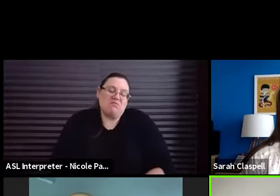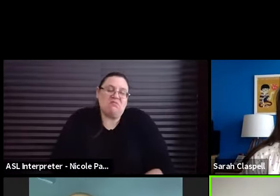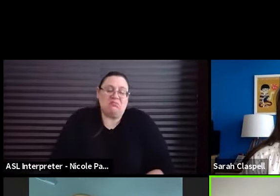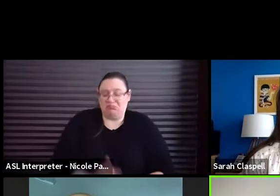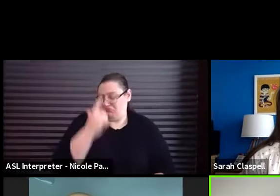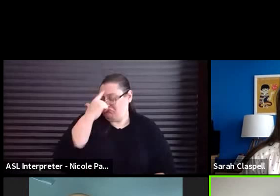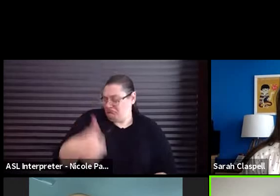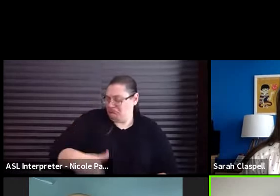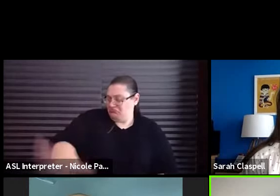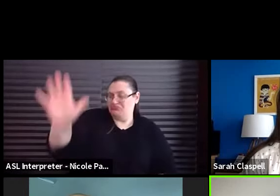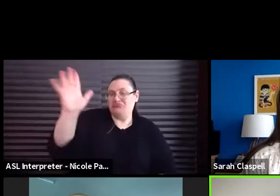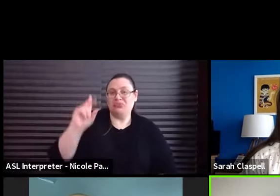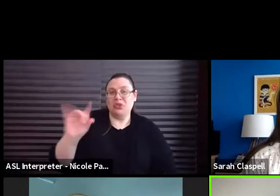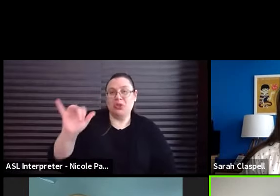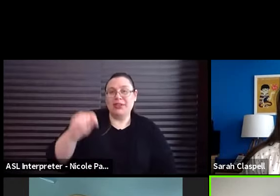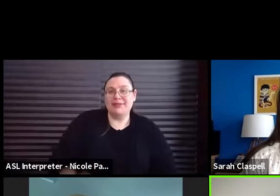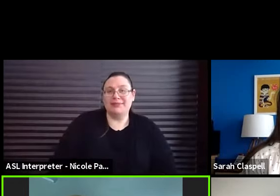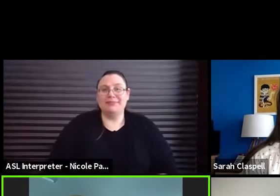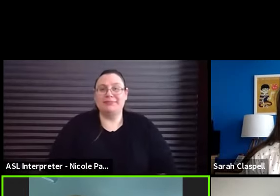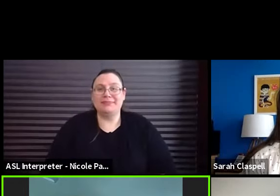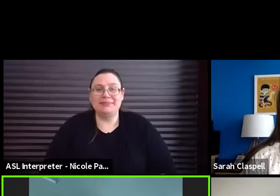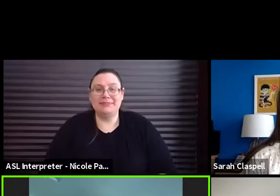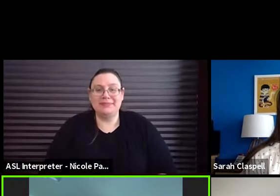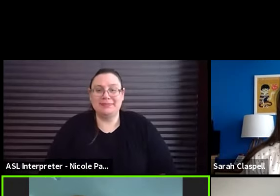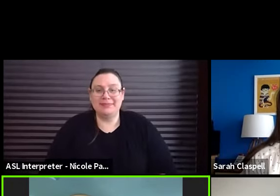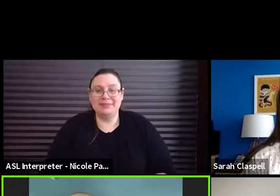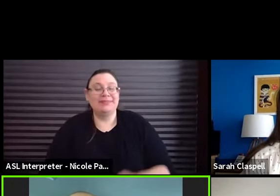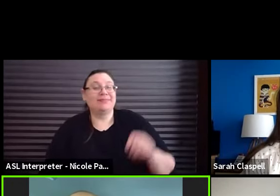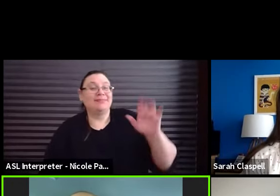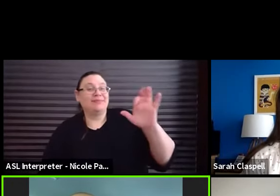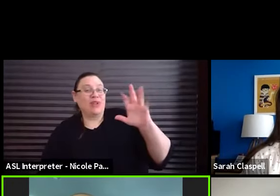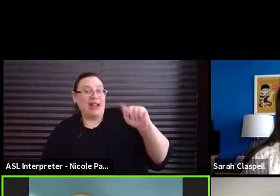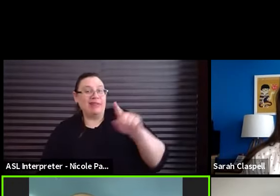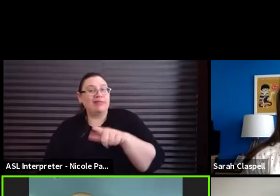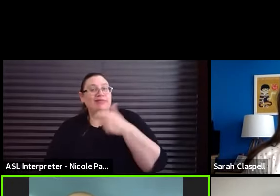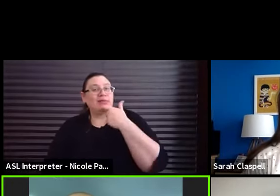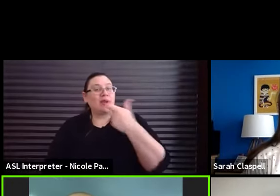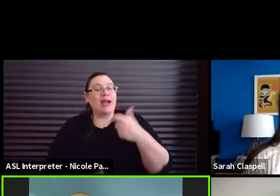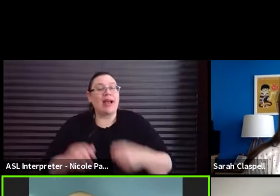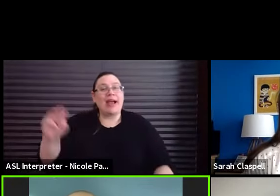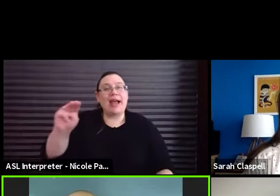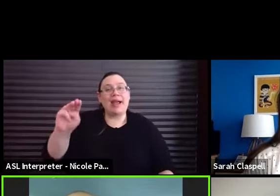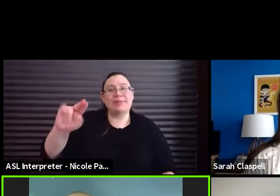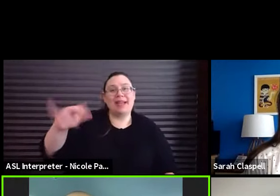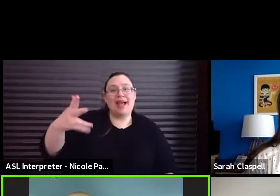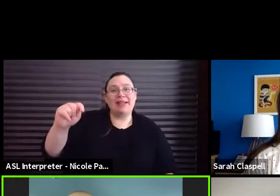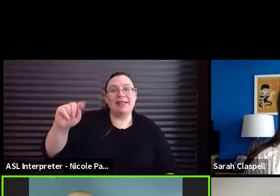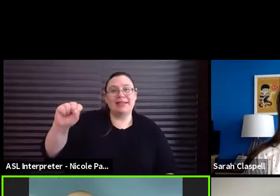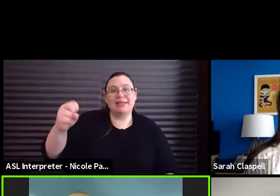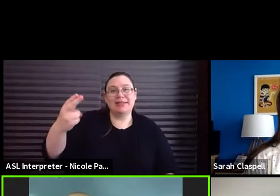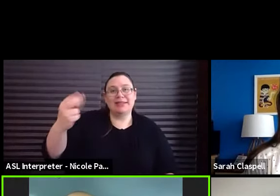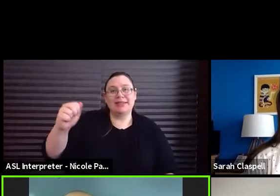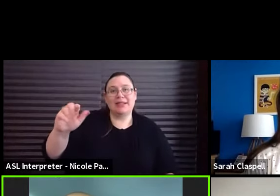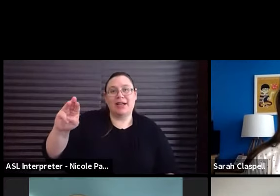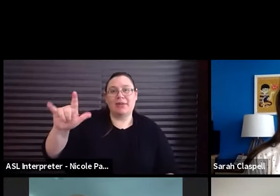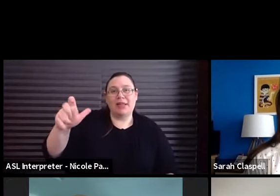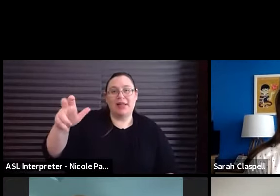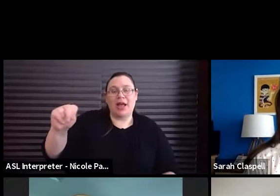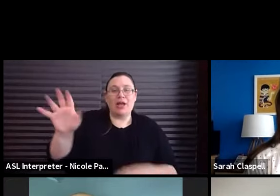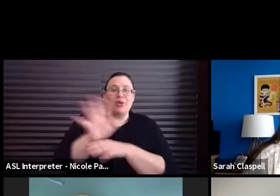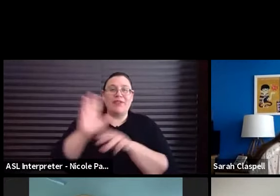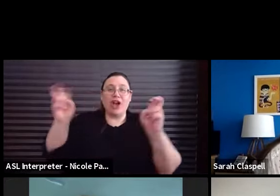them do it. Whatever. I'll watch the M night Shyamalan movie signs and completely missed the point.